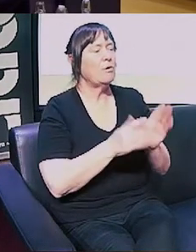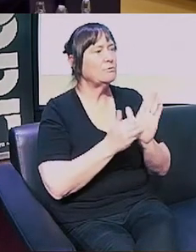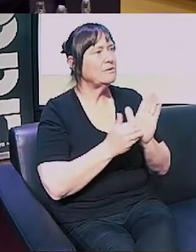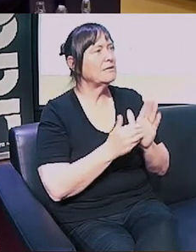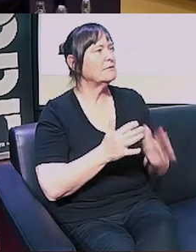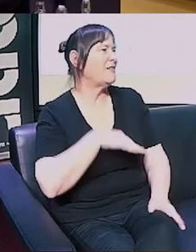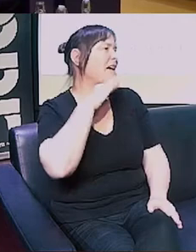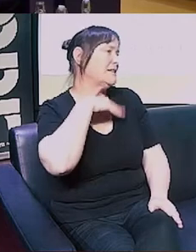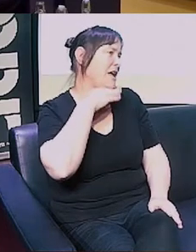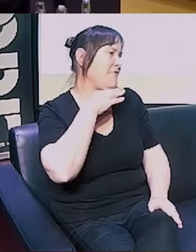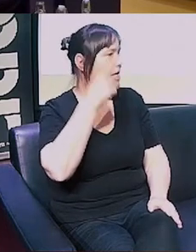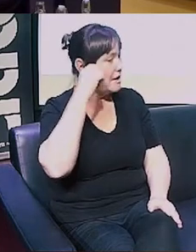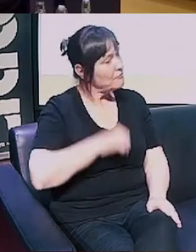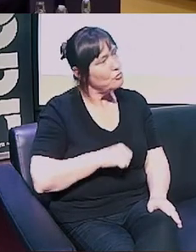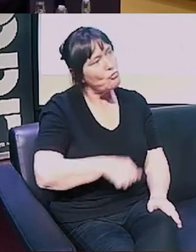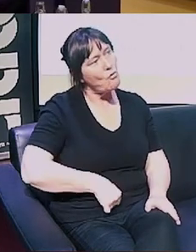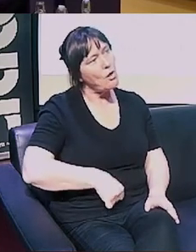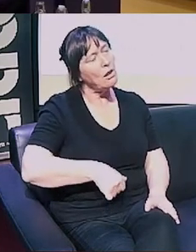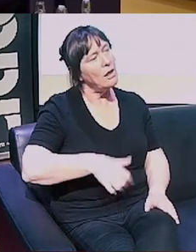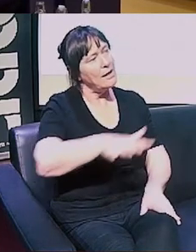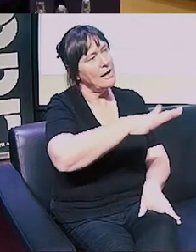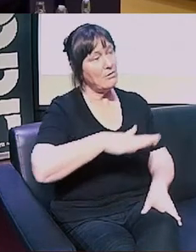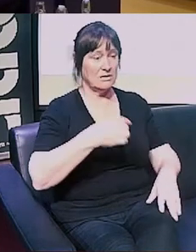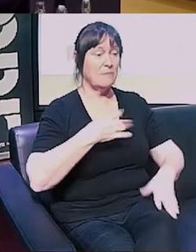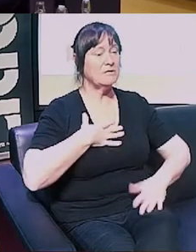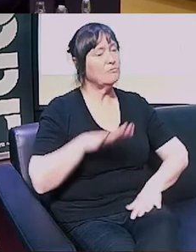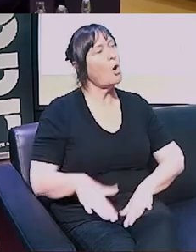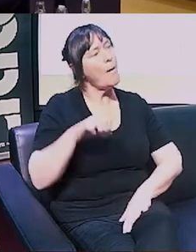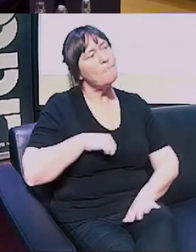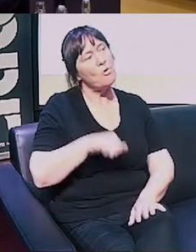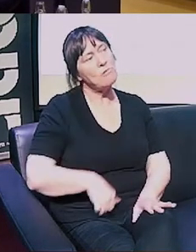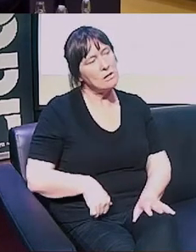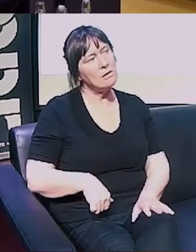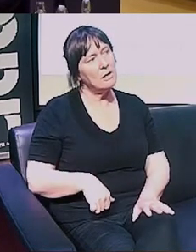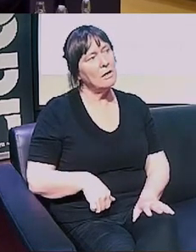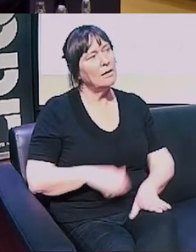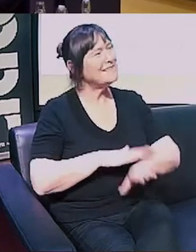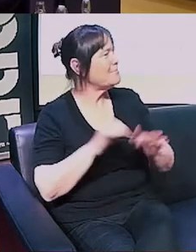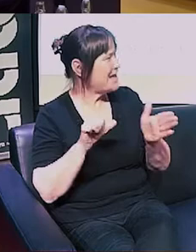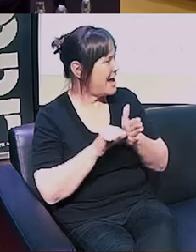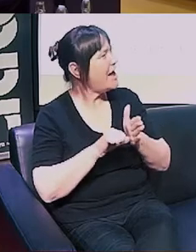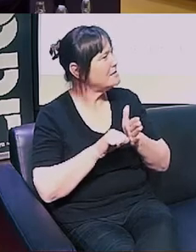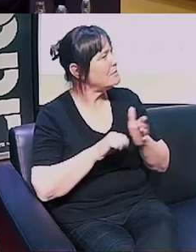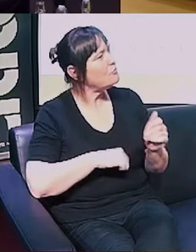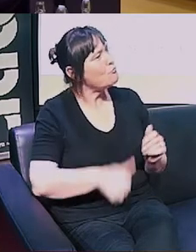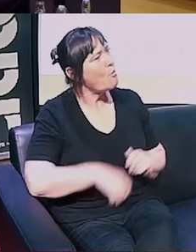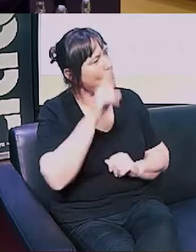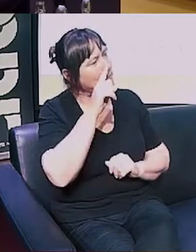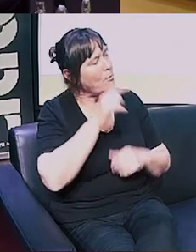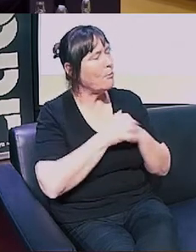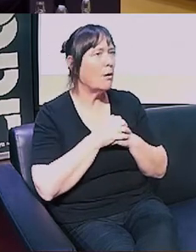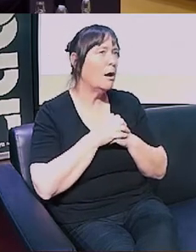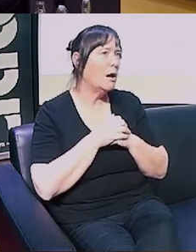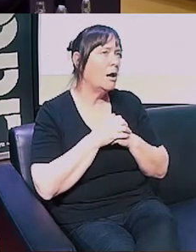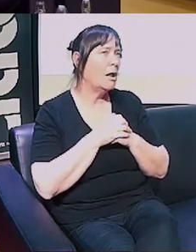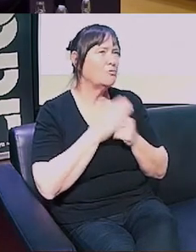had enough, particularly in the rural sector. I grew up rurally, and times are really, really tough on the countryside, like